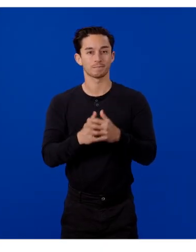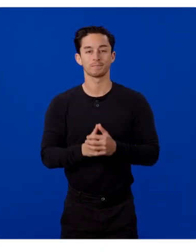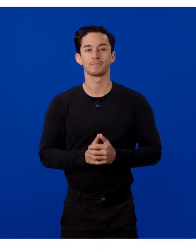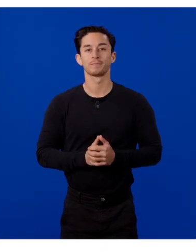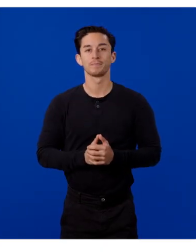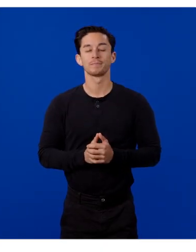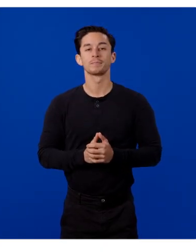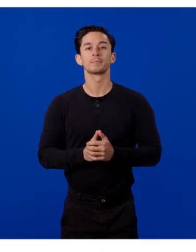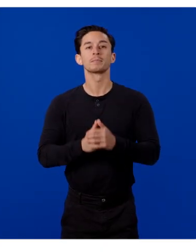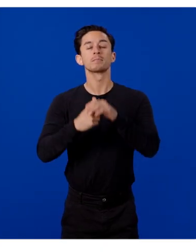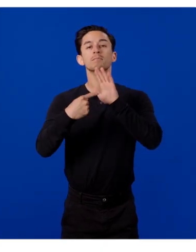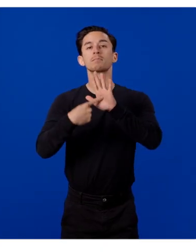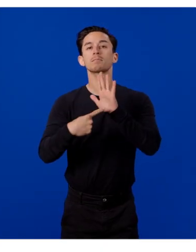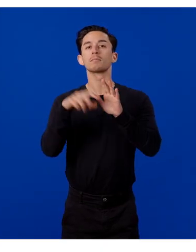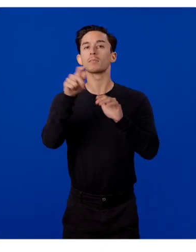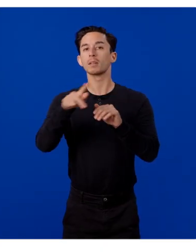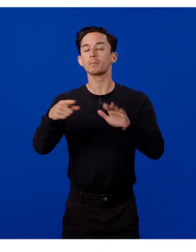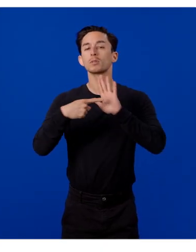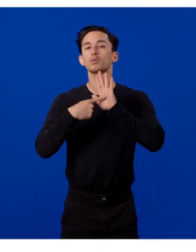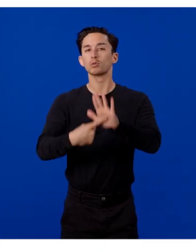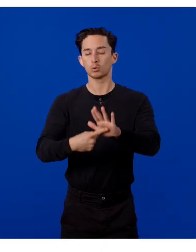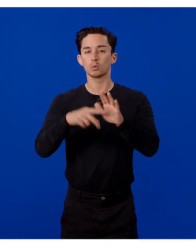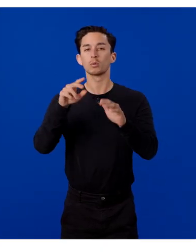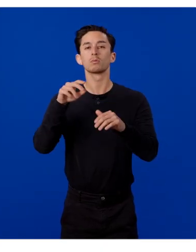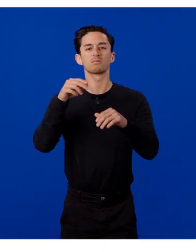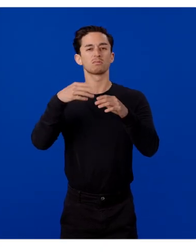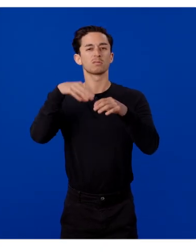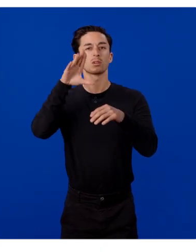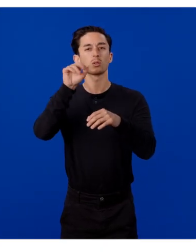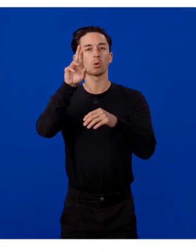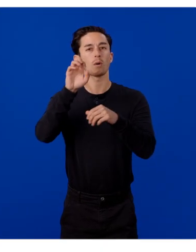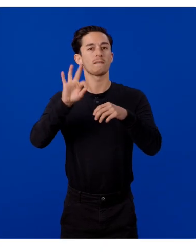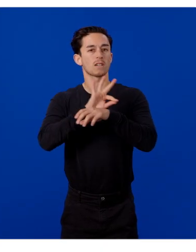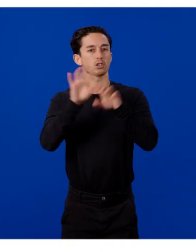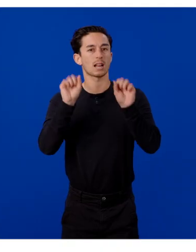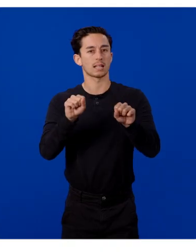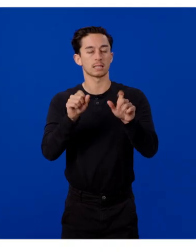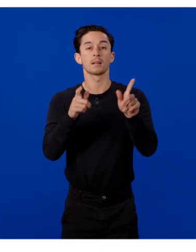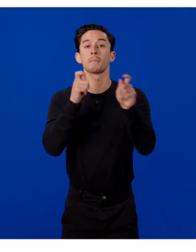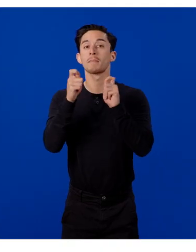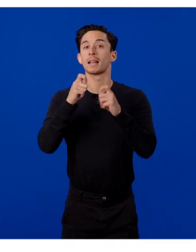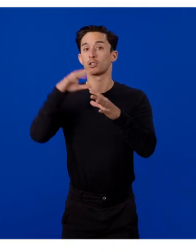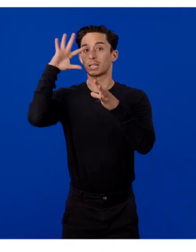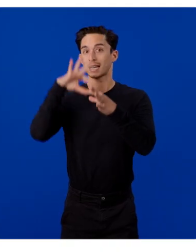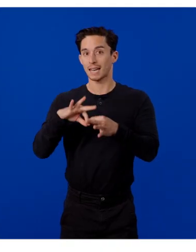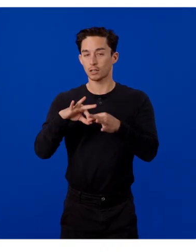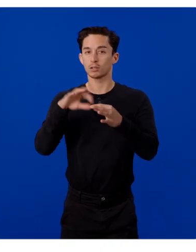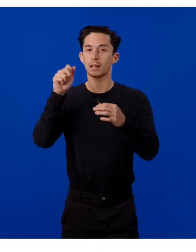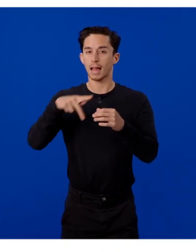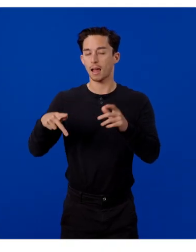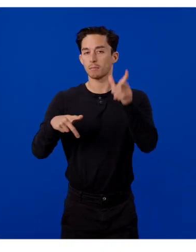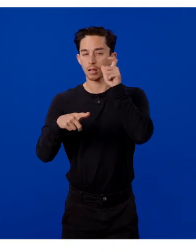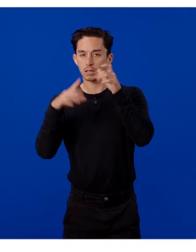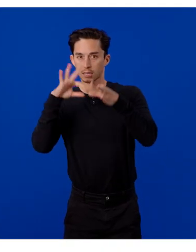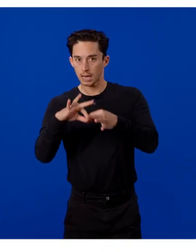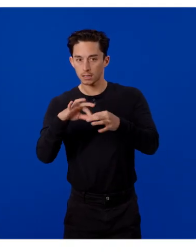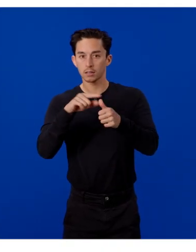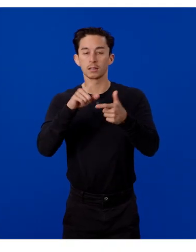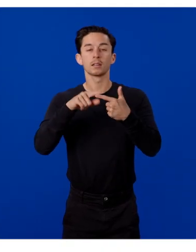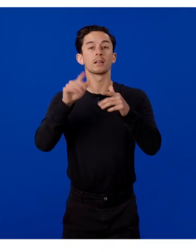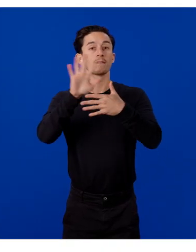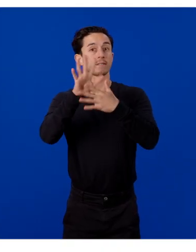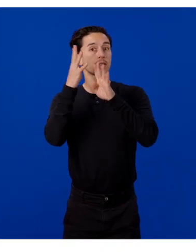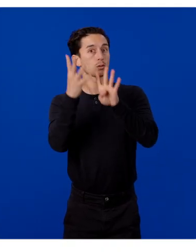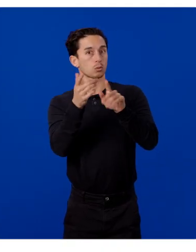This sample app will demonstrate the Toolkit's core functionalities, including managing the connection state of the app with the glasses, video streaming,